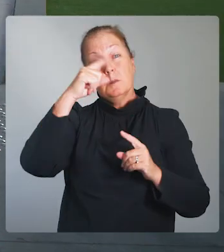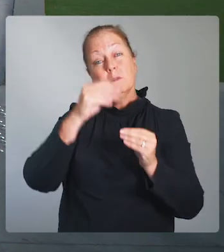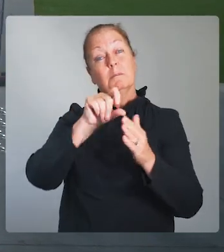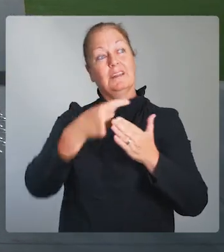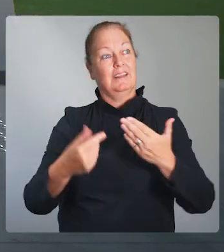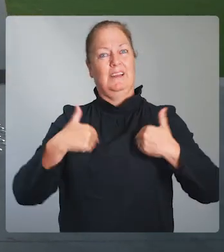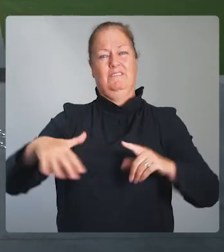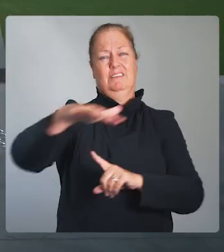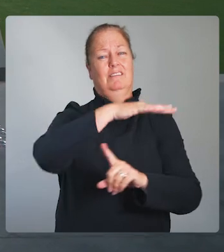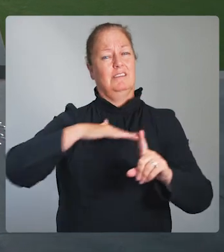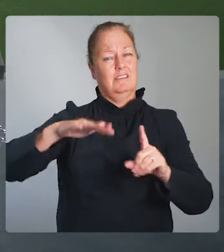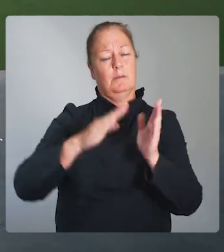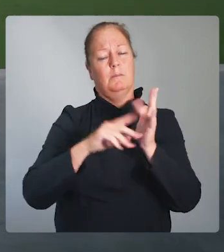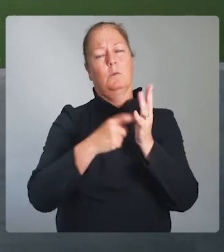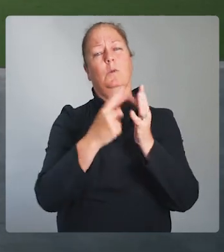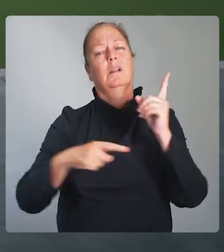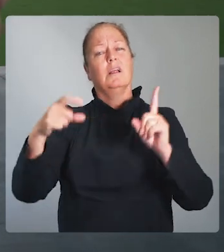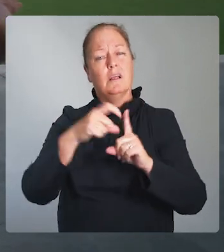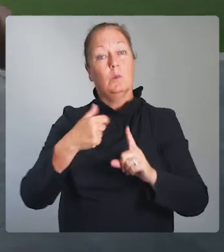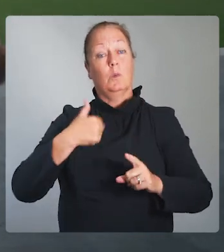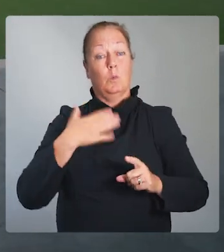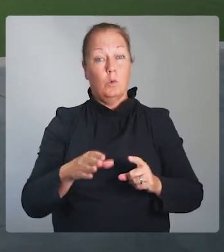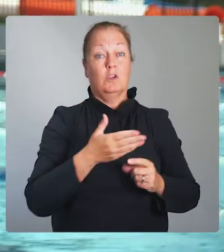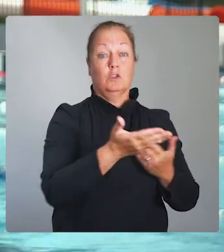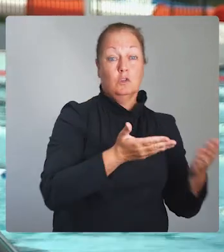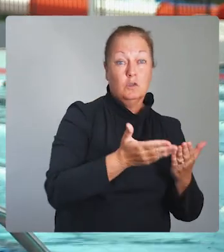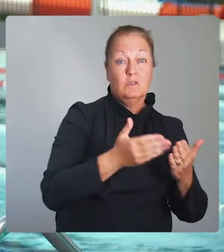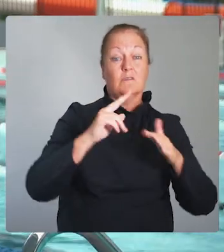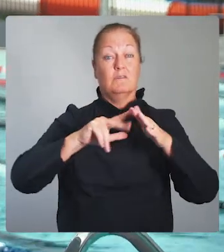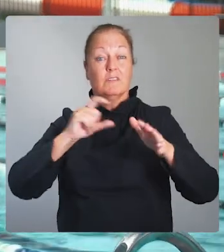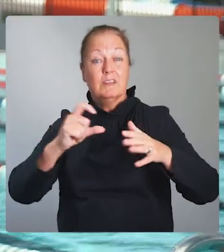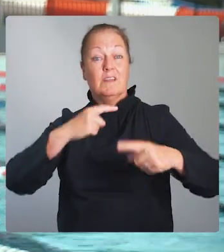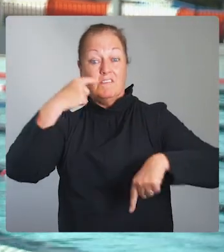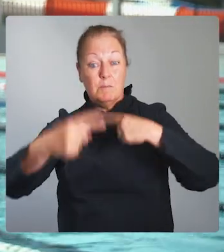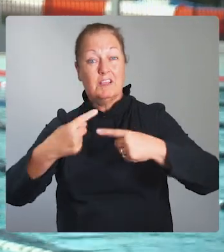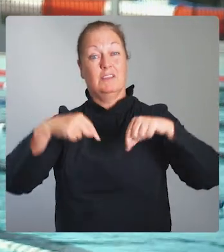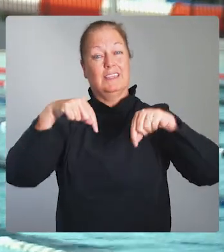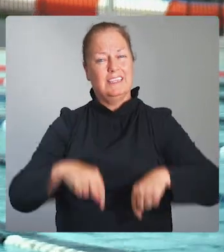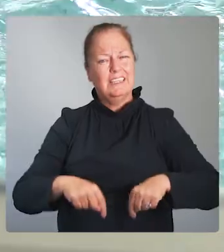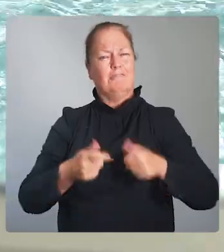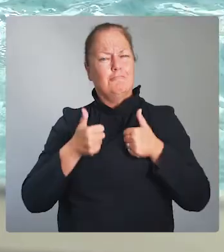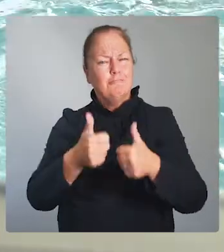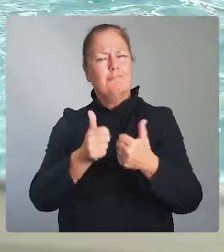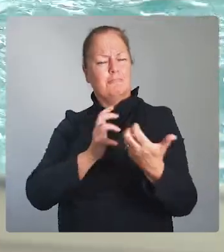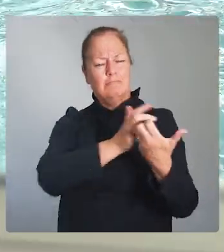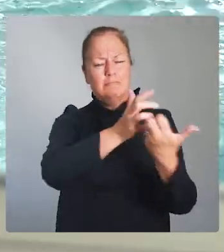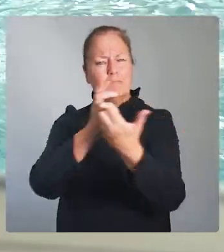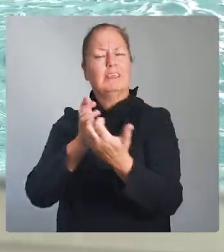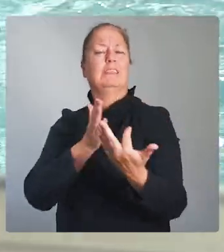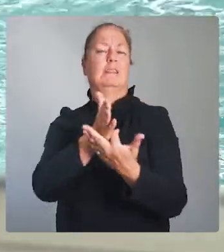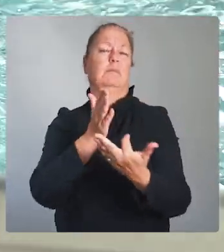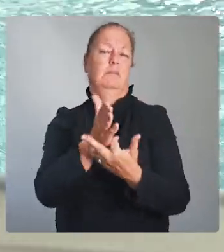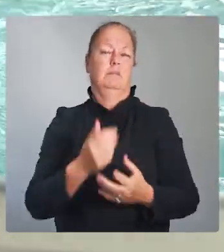and we are working towards making all council services, facilities and information in moorland accessible and inclusive to everyone.